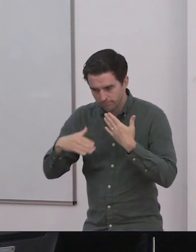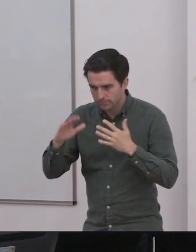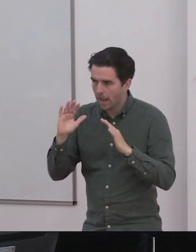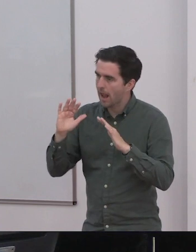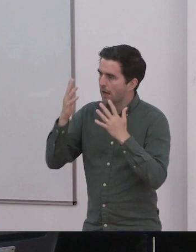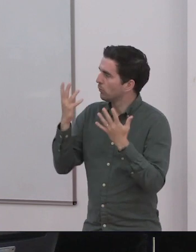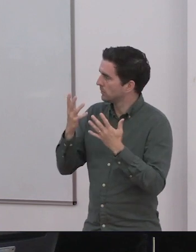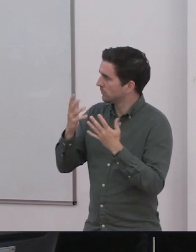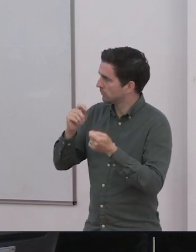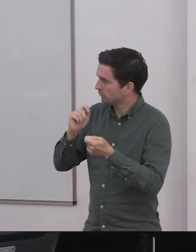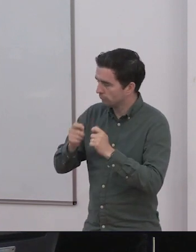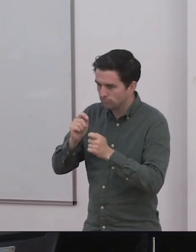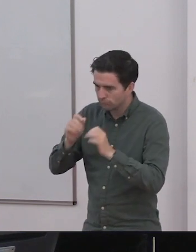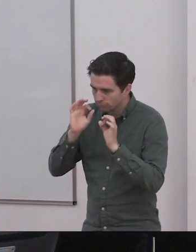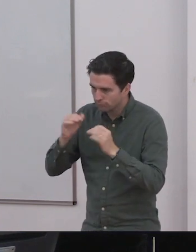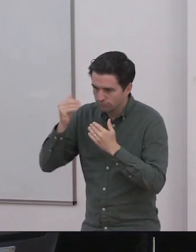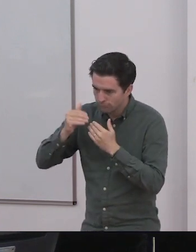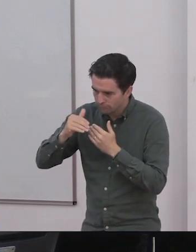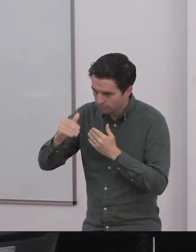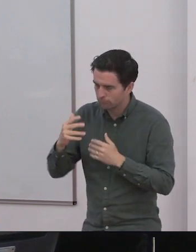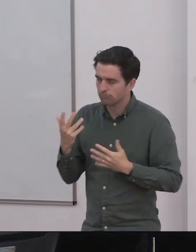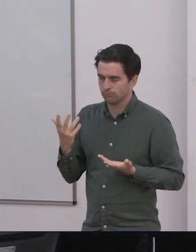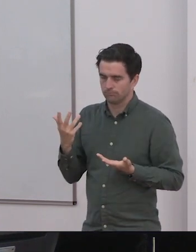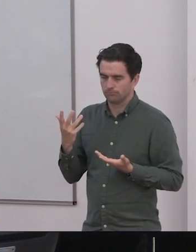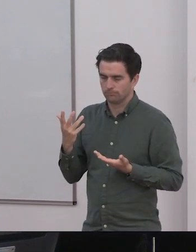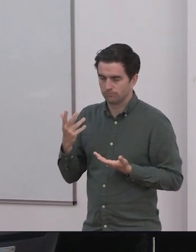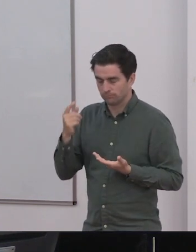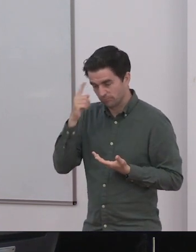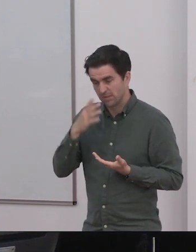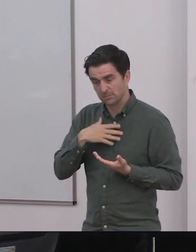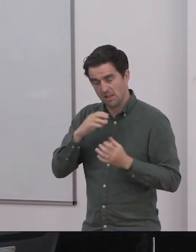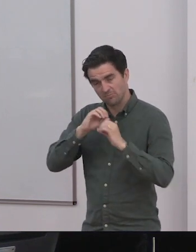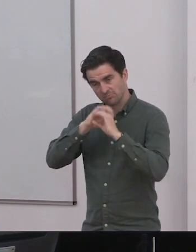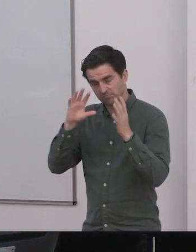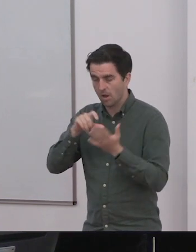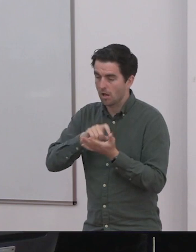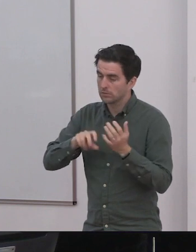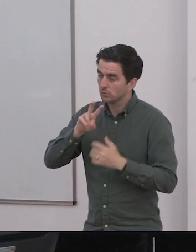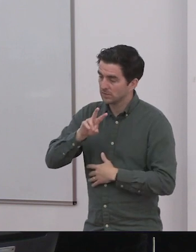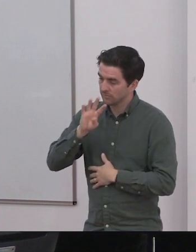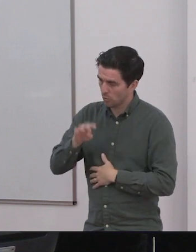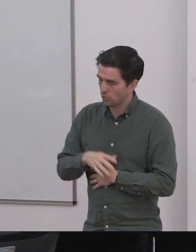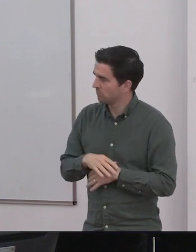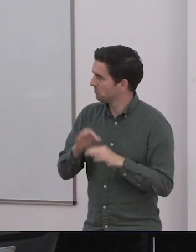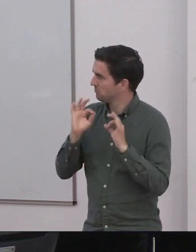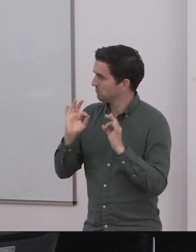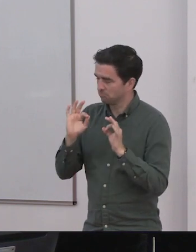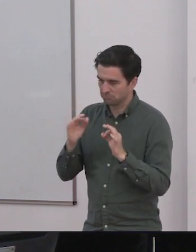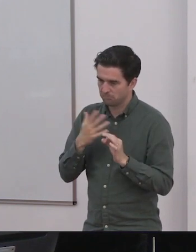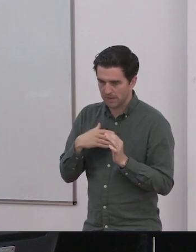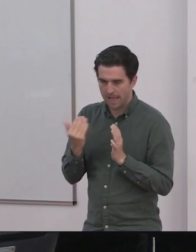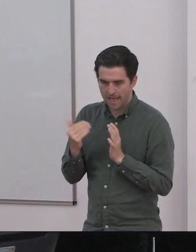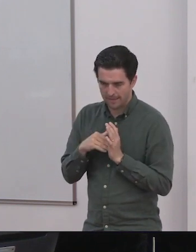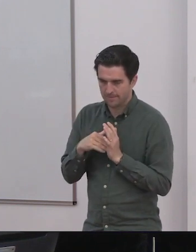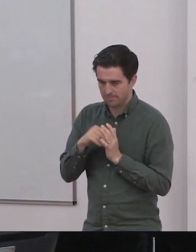highlighting the concerns we have internationally. I've seen it in Ireland, but also internationally in other countries where there's pockets of